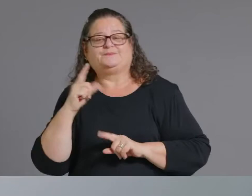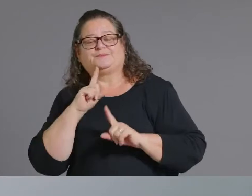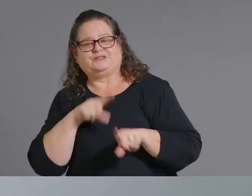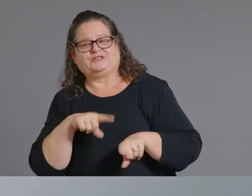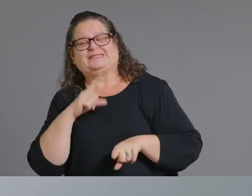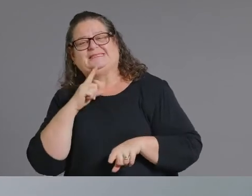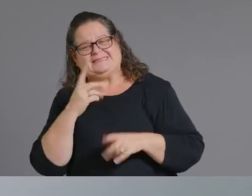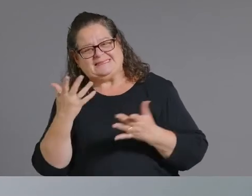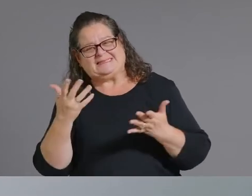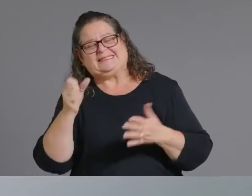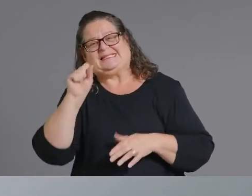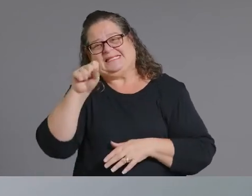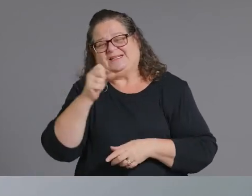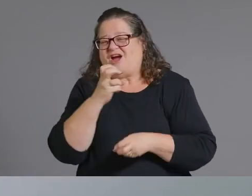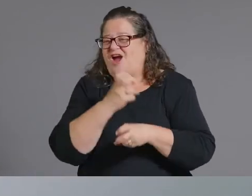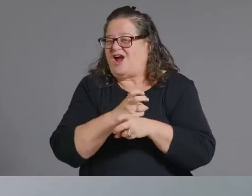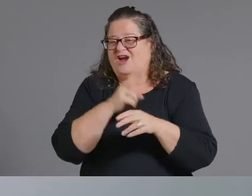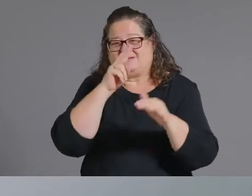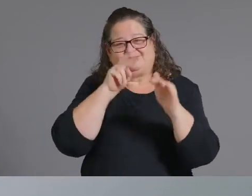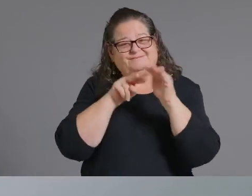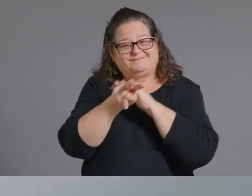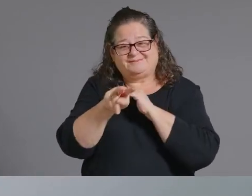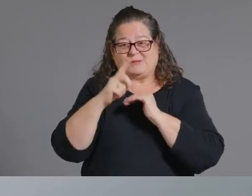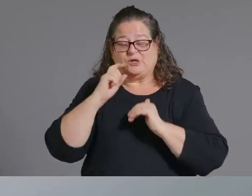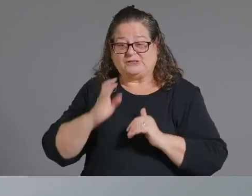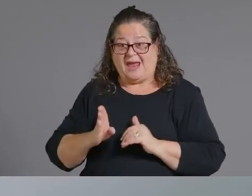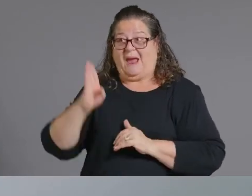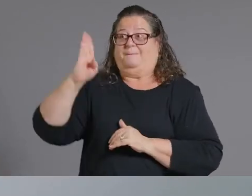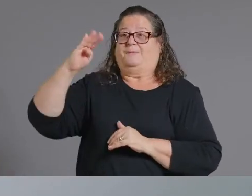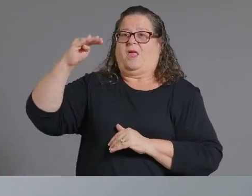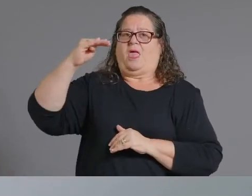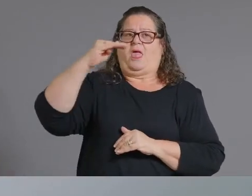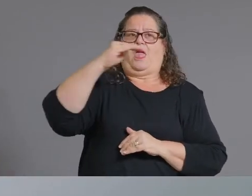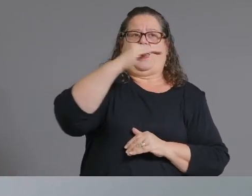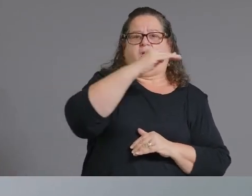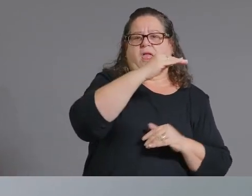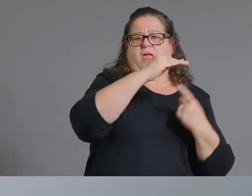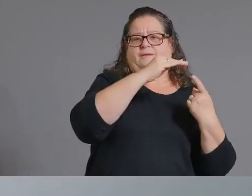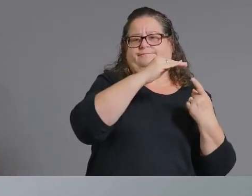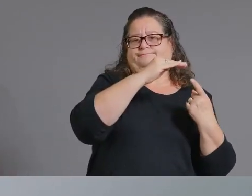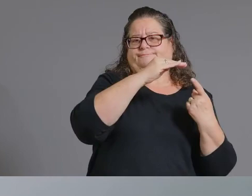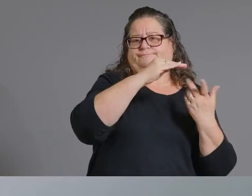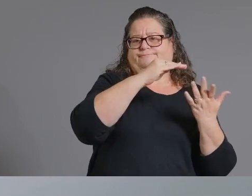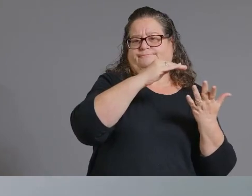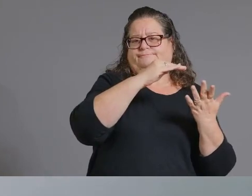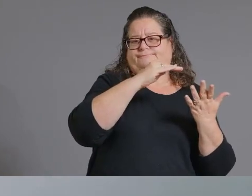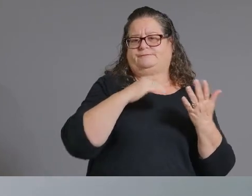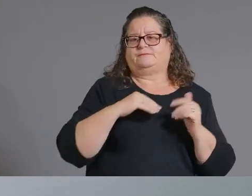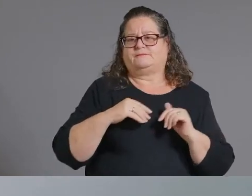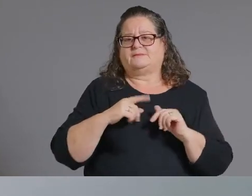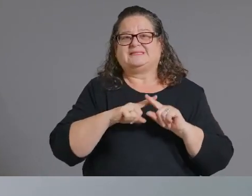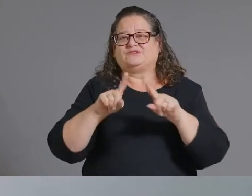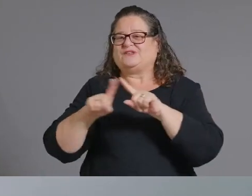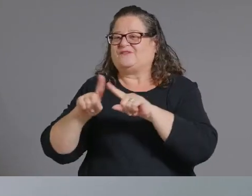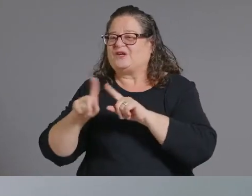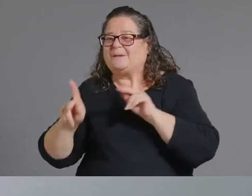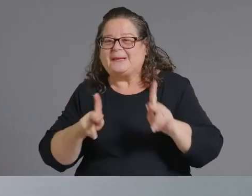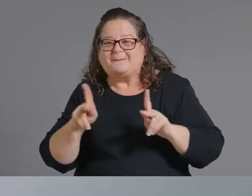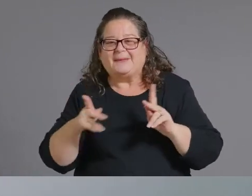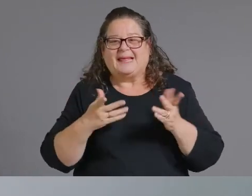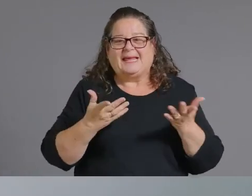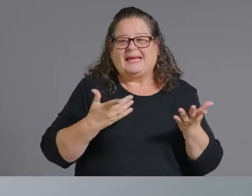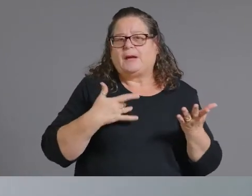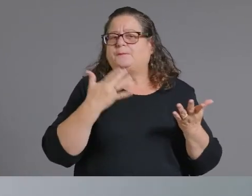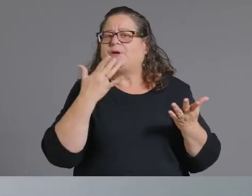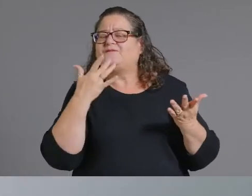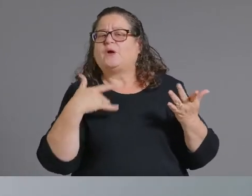gotten you know because like you you hear such different things you hear the people that are the wait and see but if there was an uptick in cases maybe those wait and see would be like